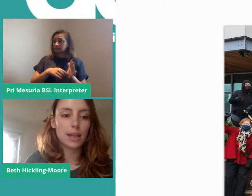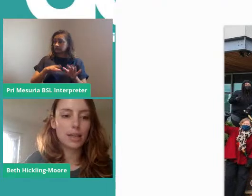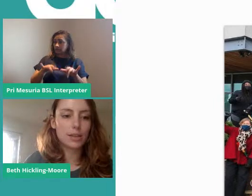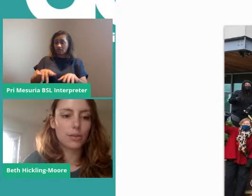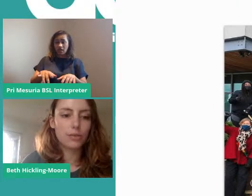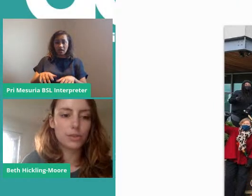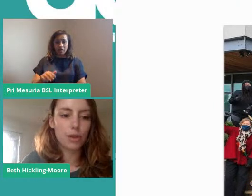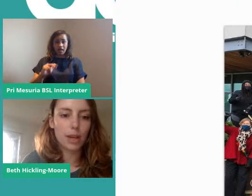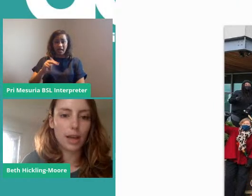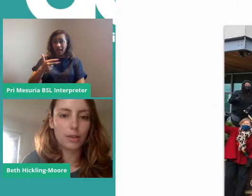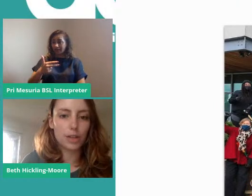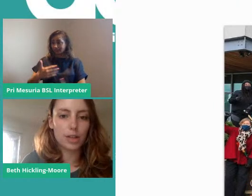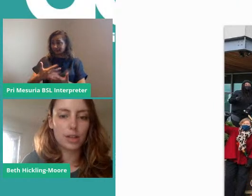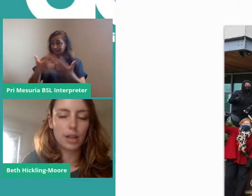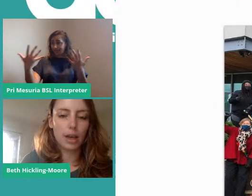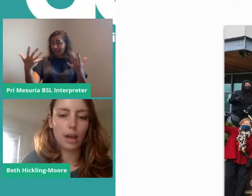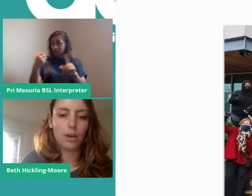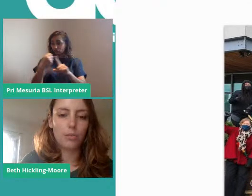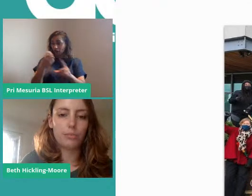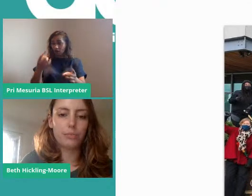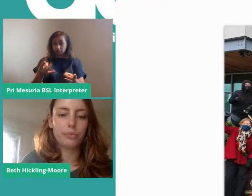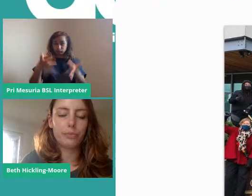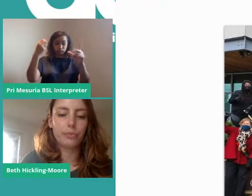eight days of strike action